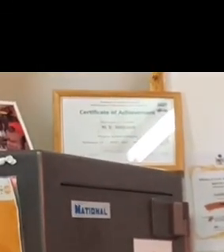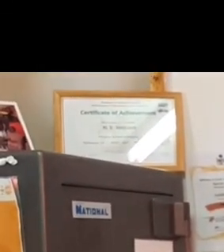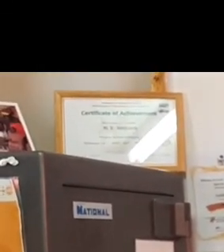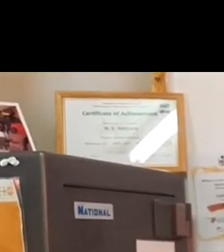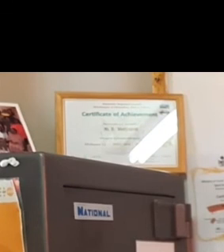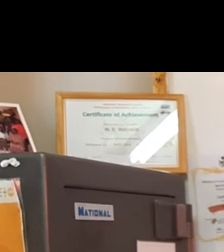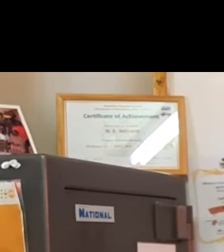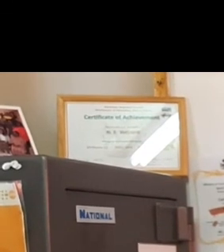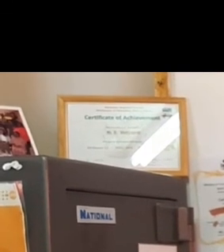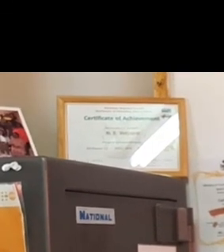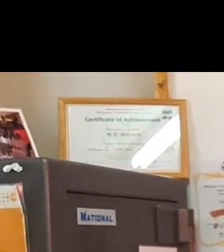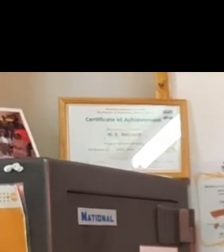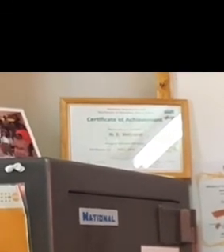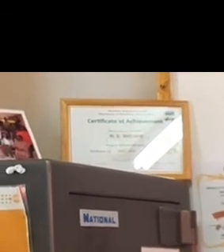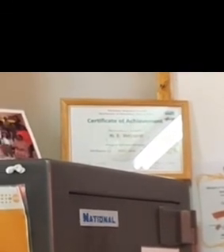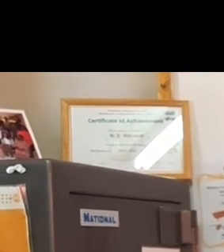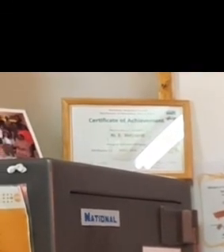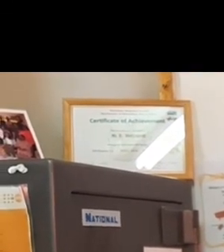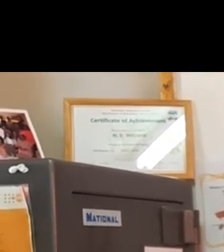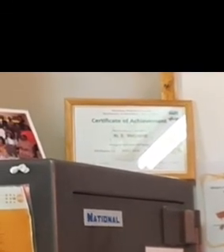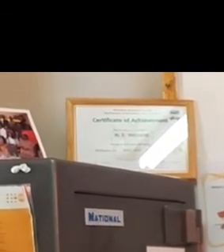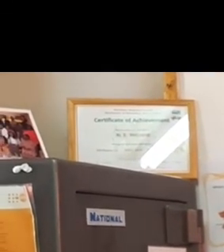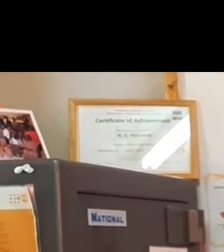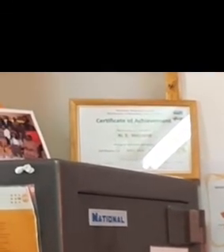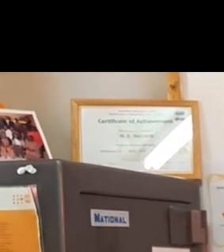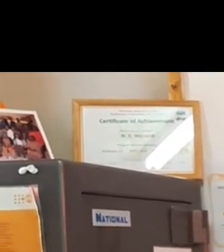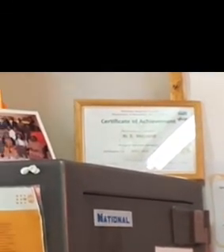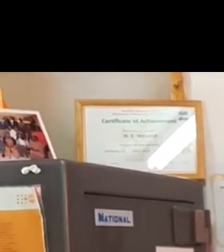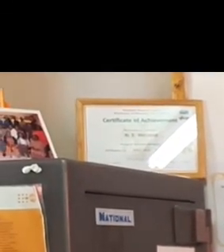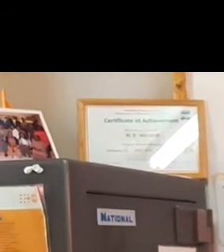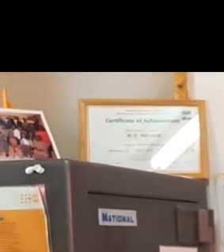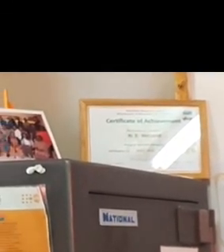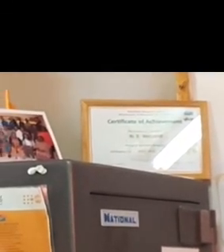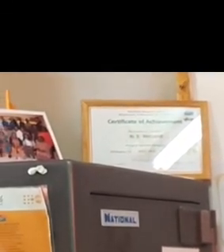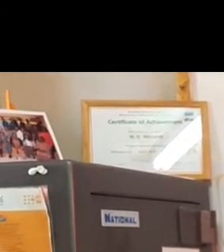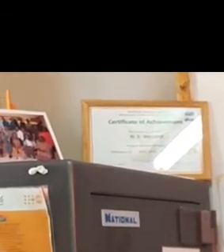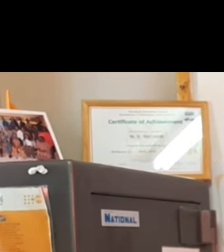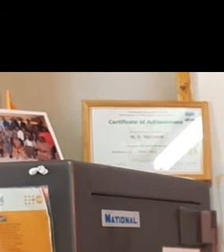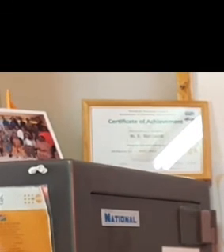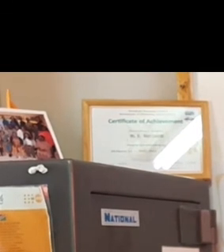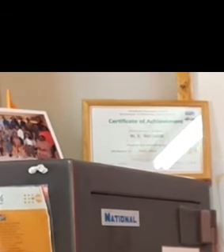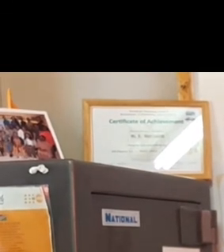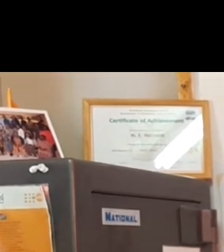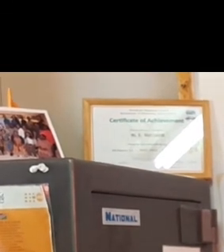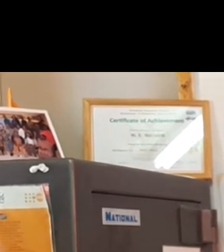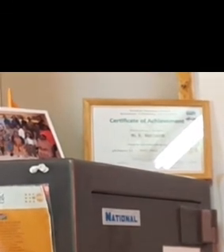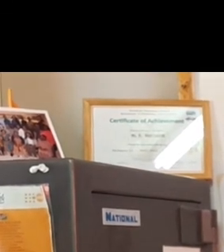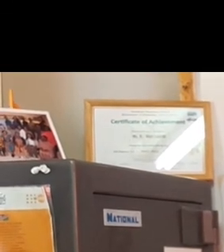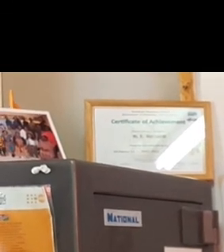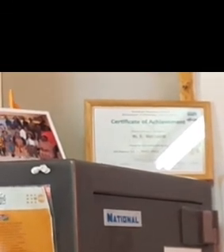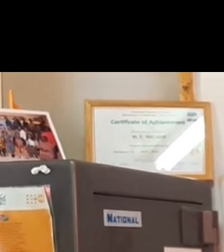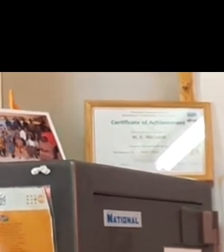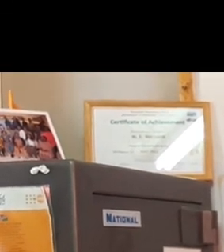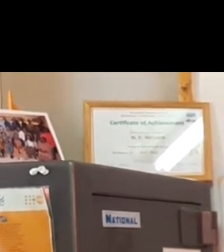gallons at different points where parents can also wash their hands before they are entering the premises. We do have